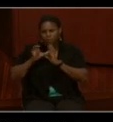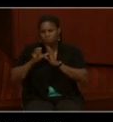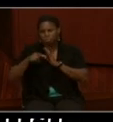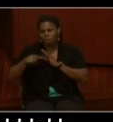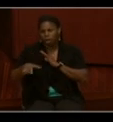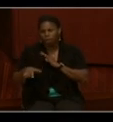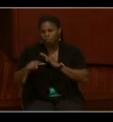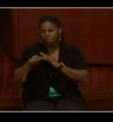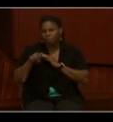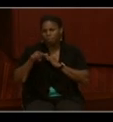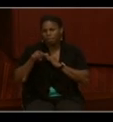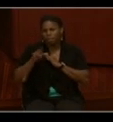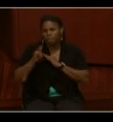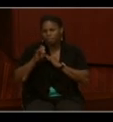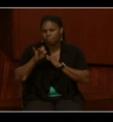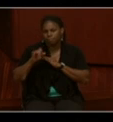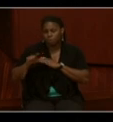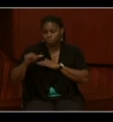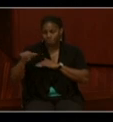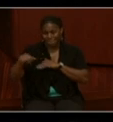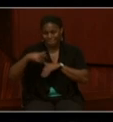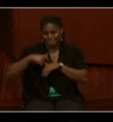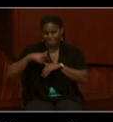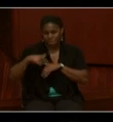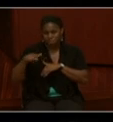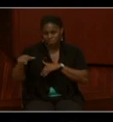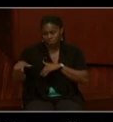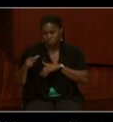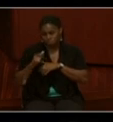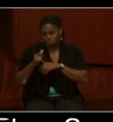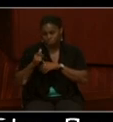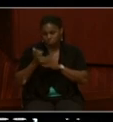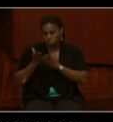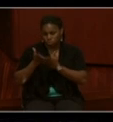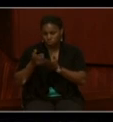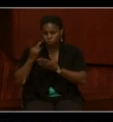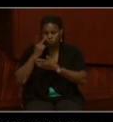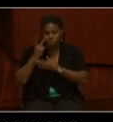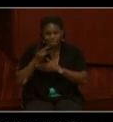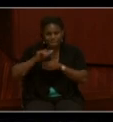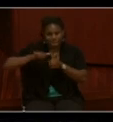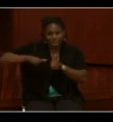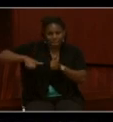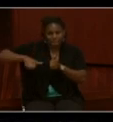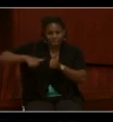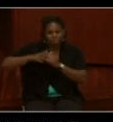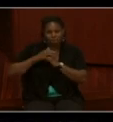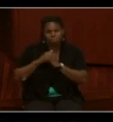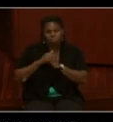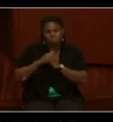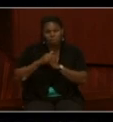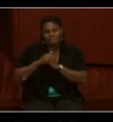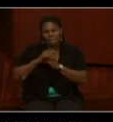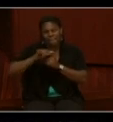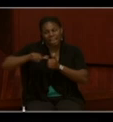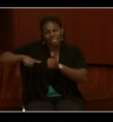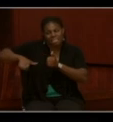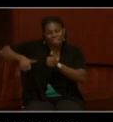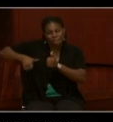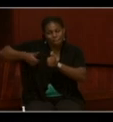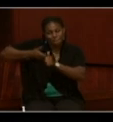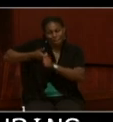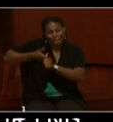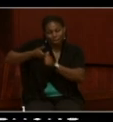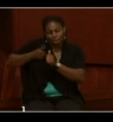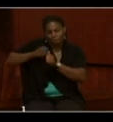during its commissioning. And you can see in the back of the vessel that there is a